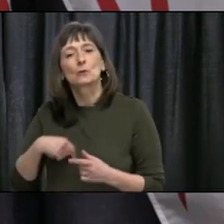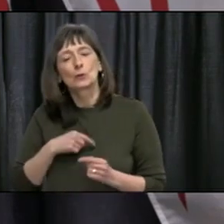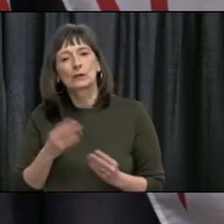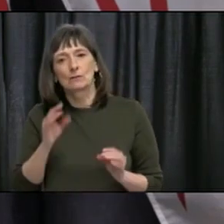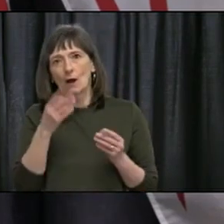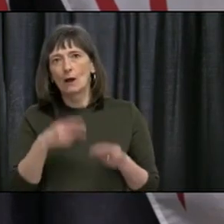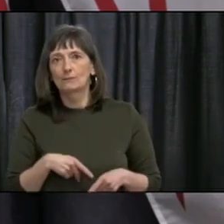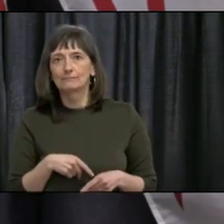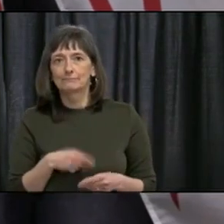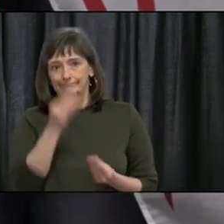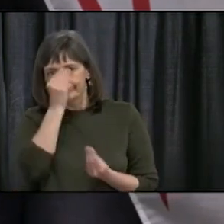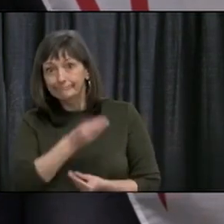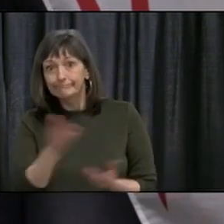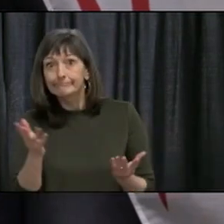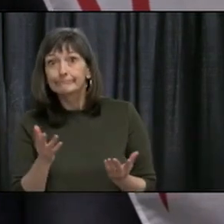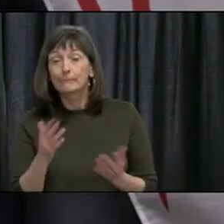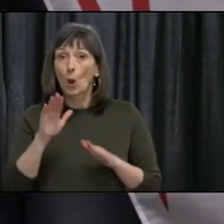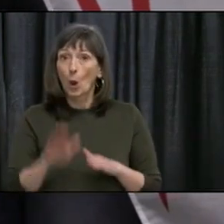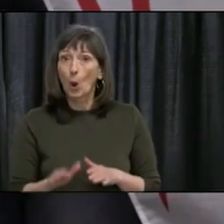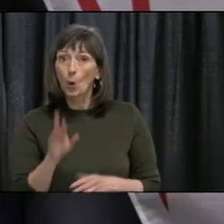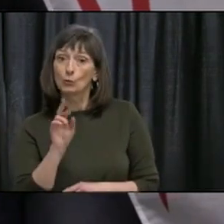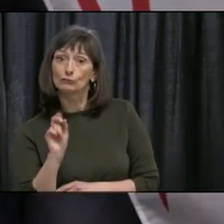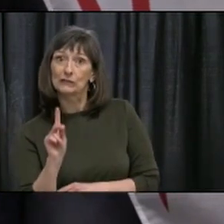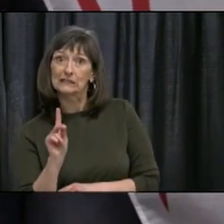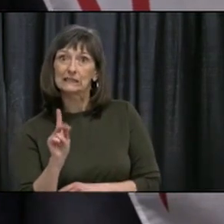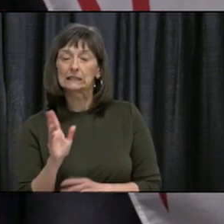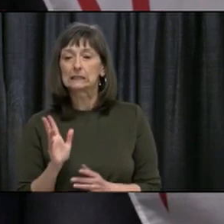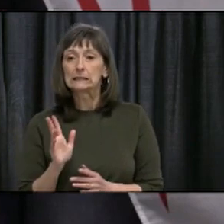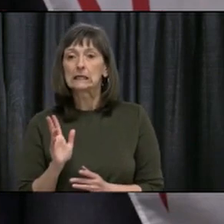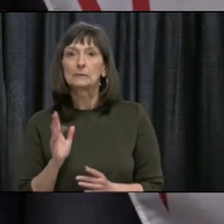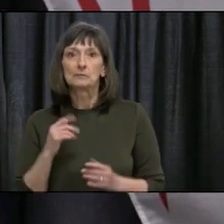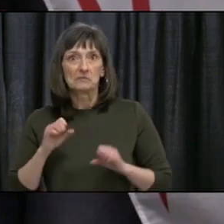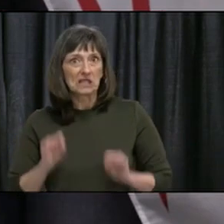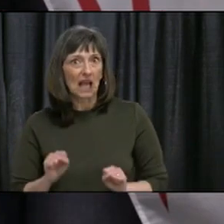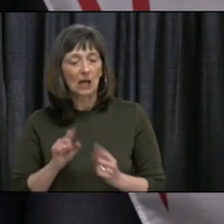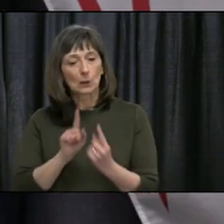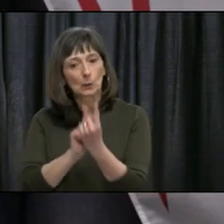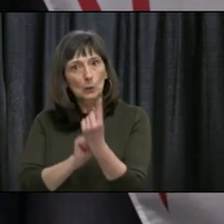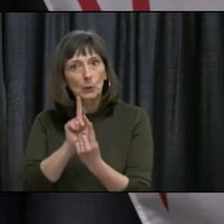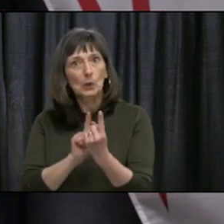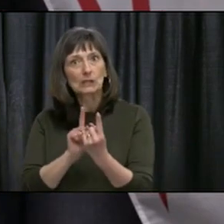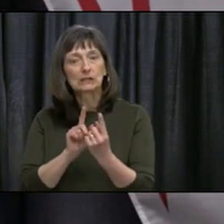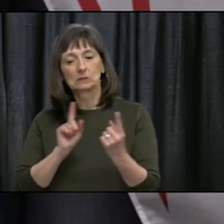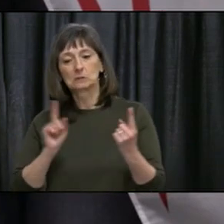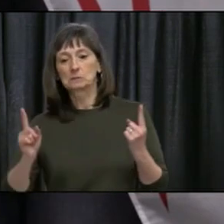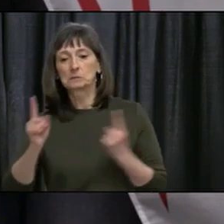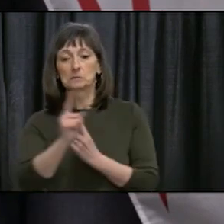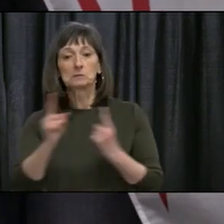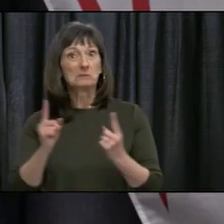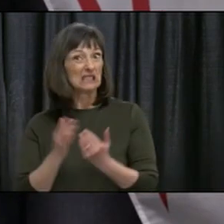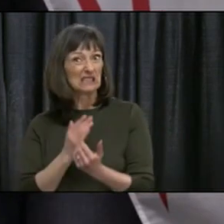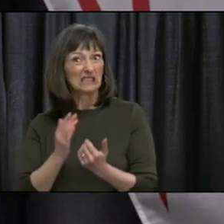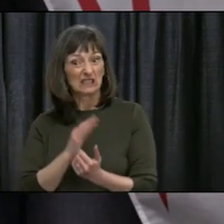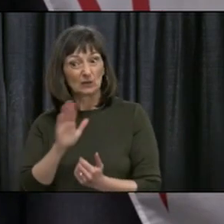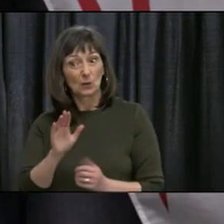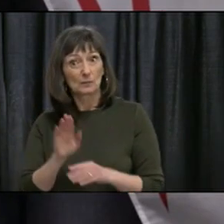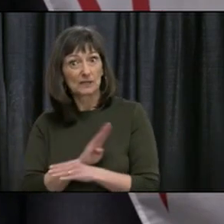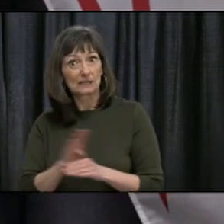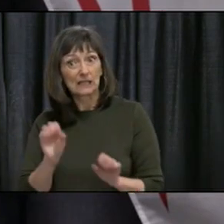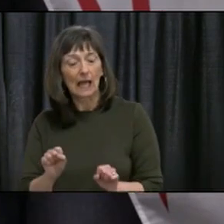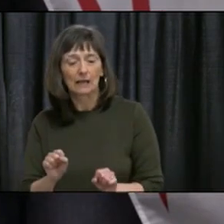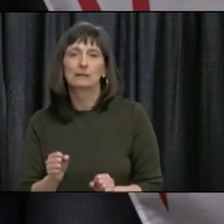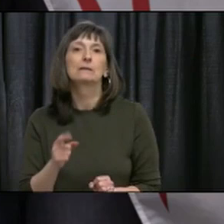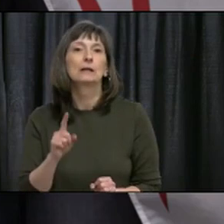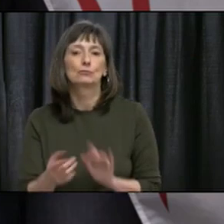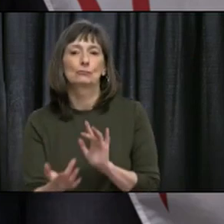need to be able to open safely if indeed they were determined to be at low risk. And those mechanisms are in place